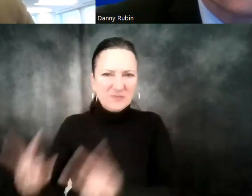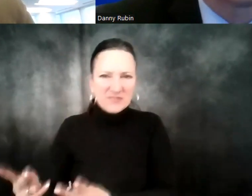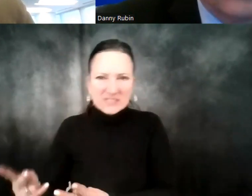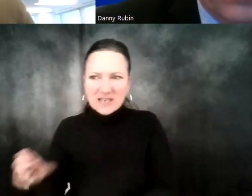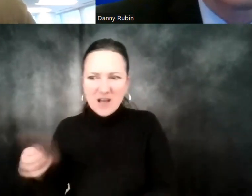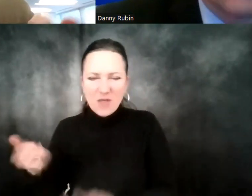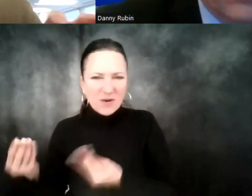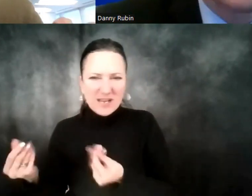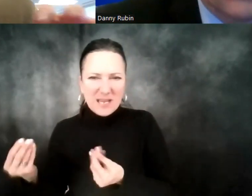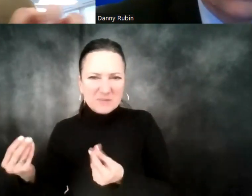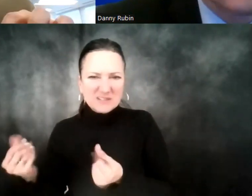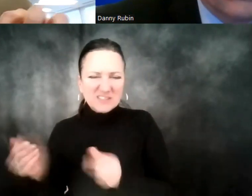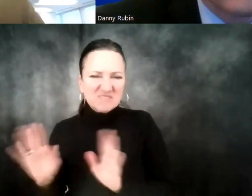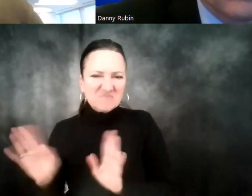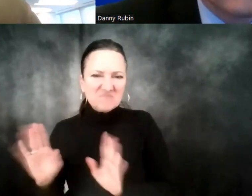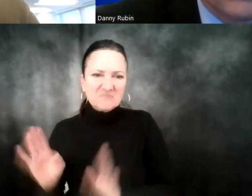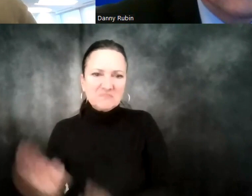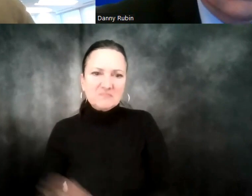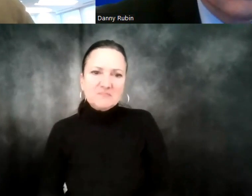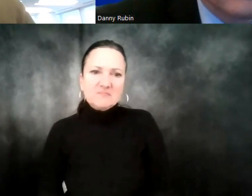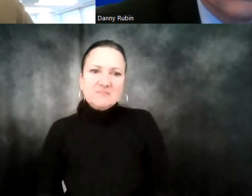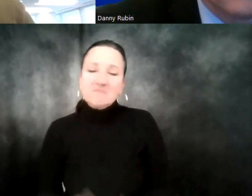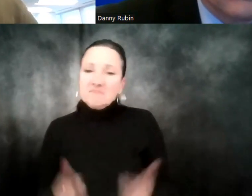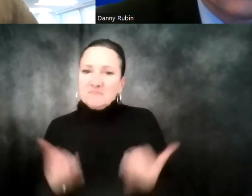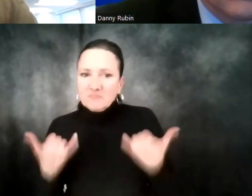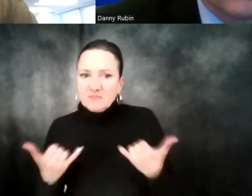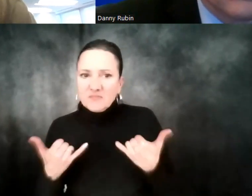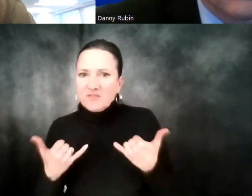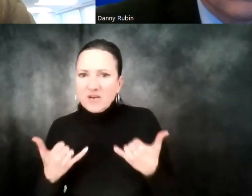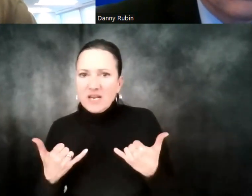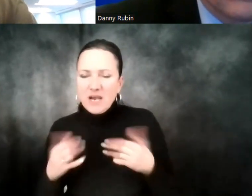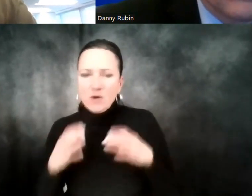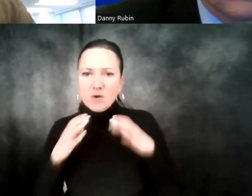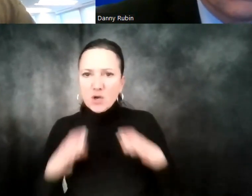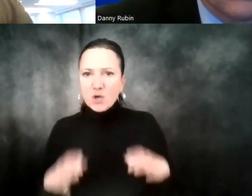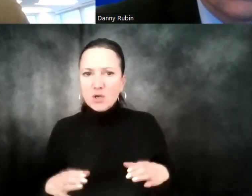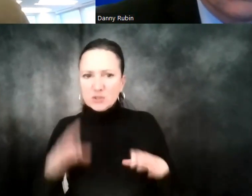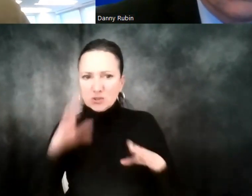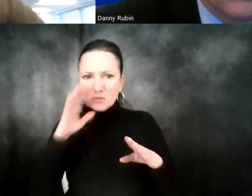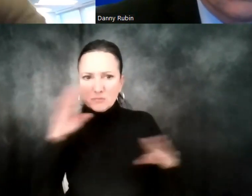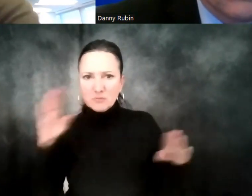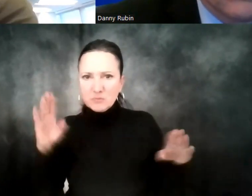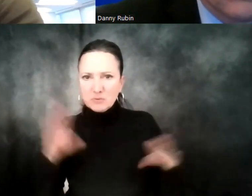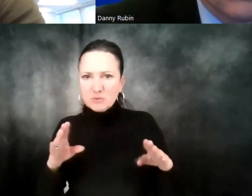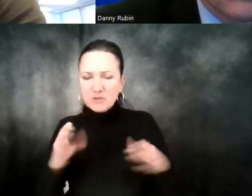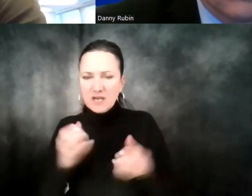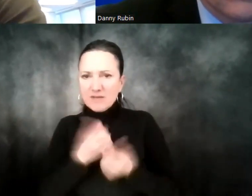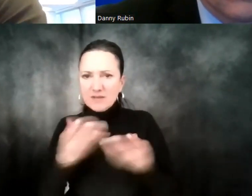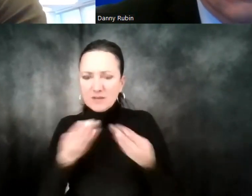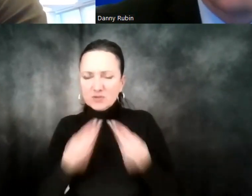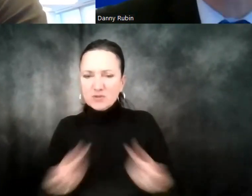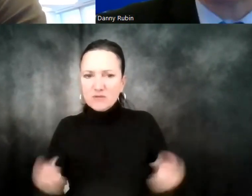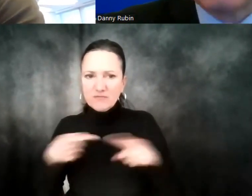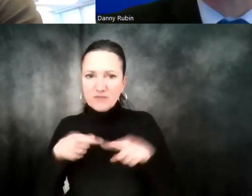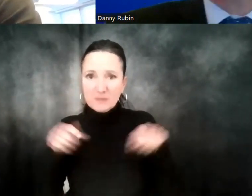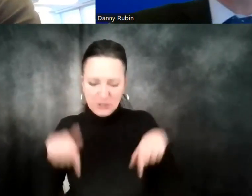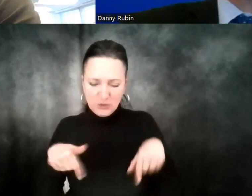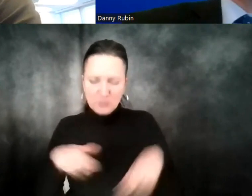responsibilities. But in my capacity right now, being a client-facing role, I can do everything that I need to do from here.